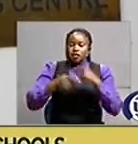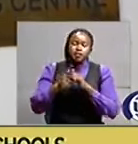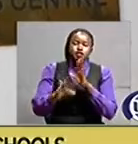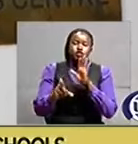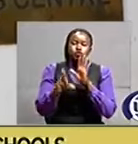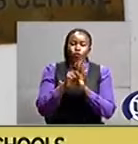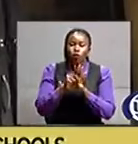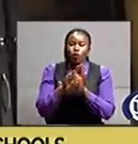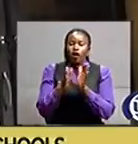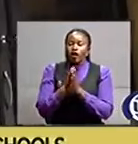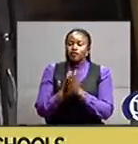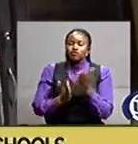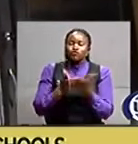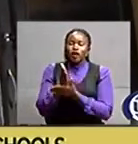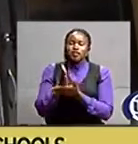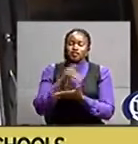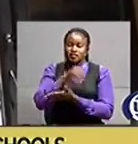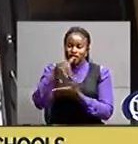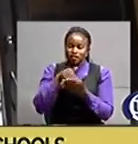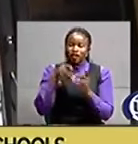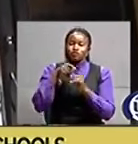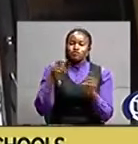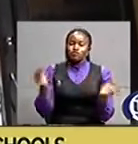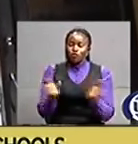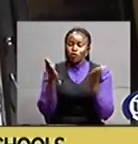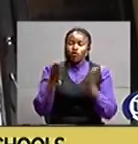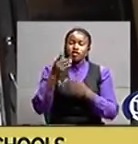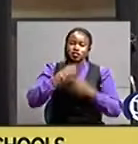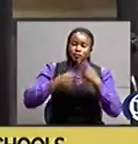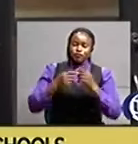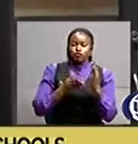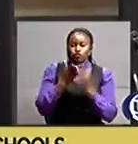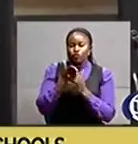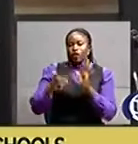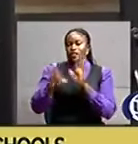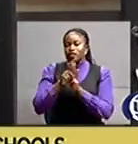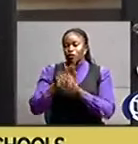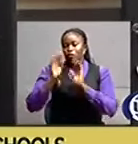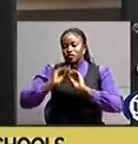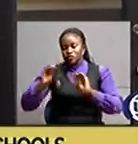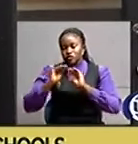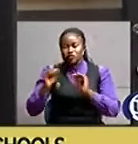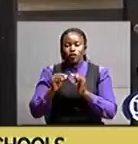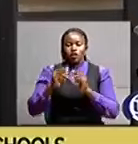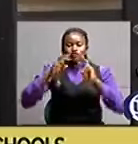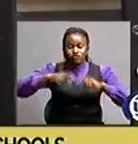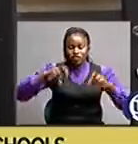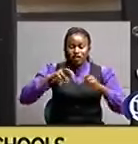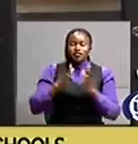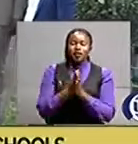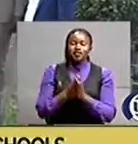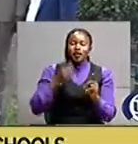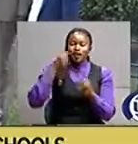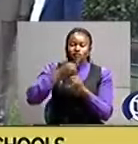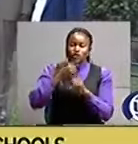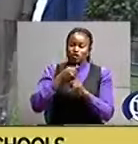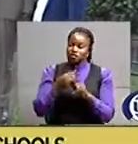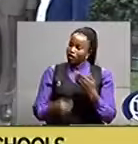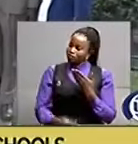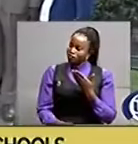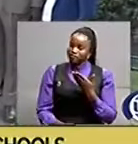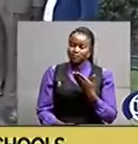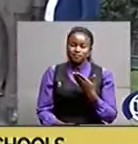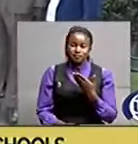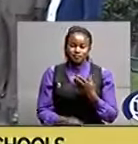and Rights Center to promote disability through legal education, research, and advocacy. Daniel